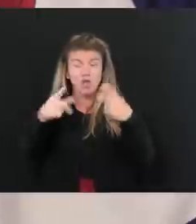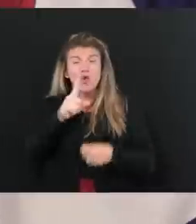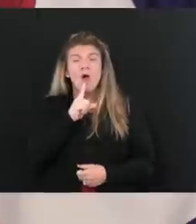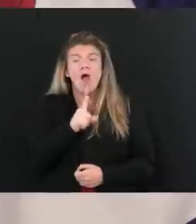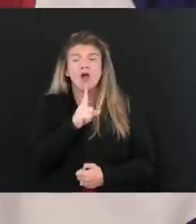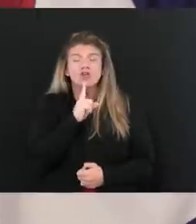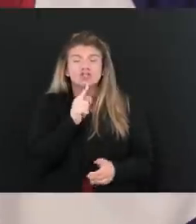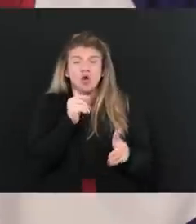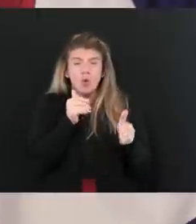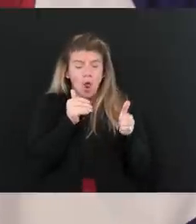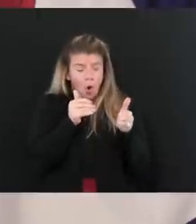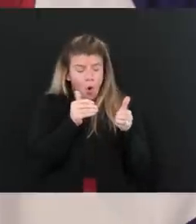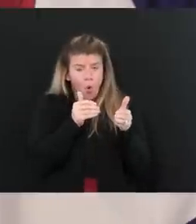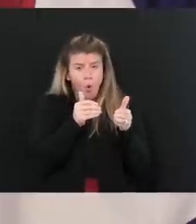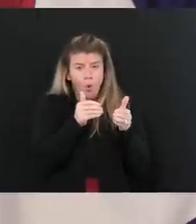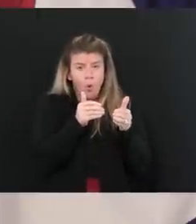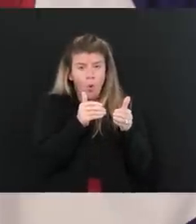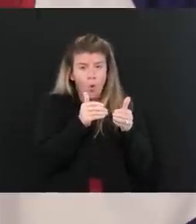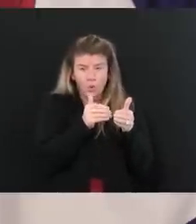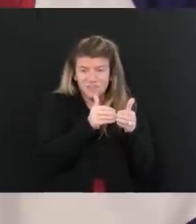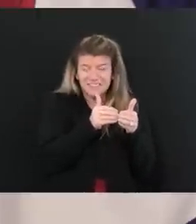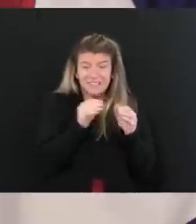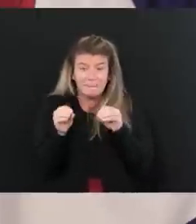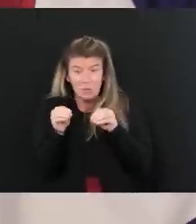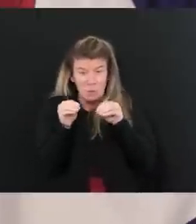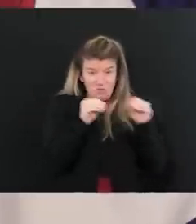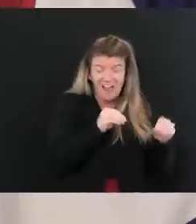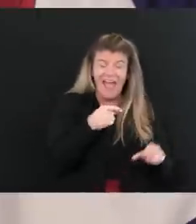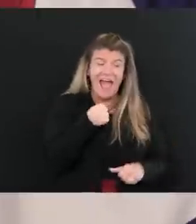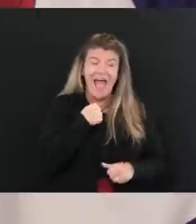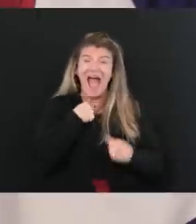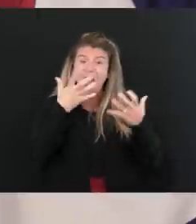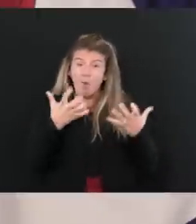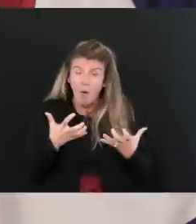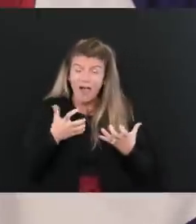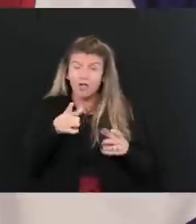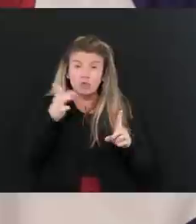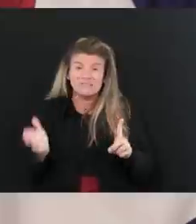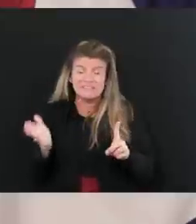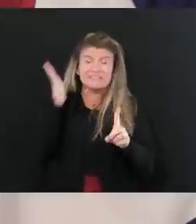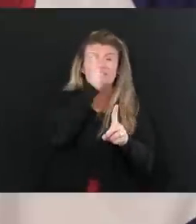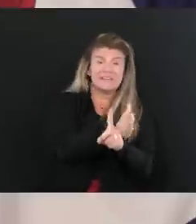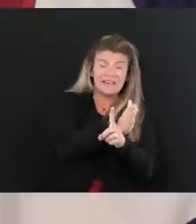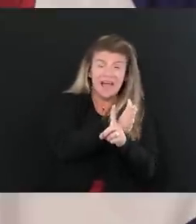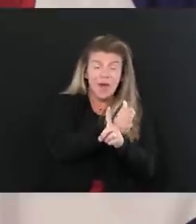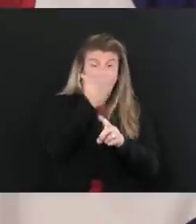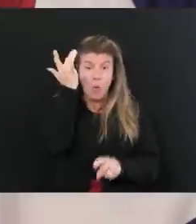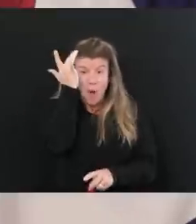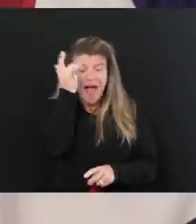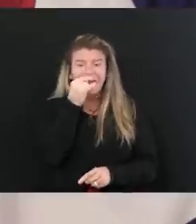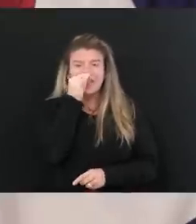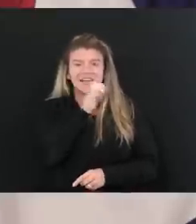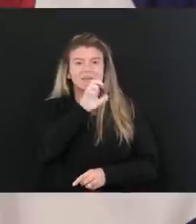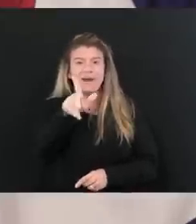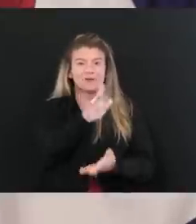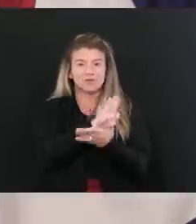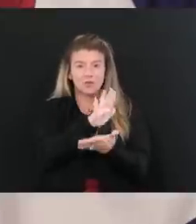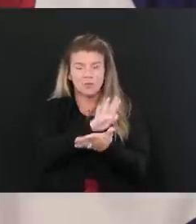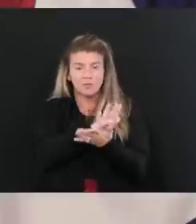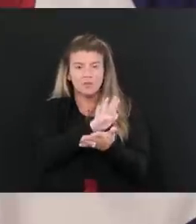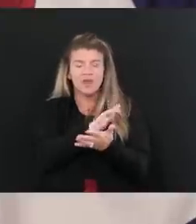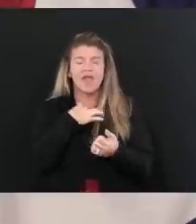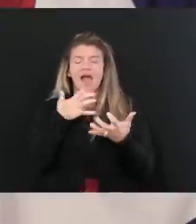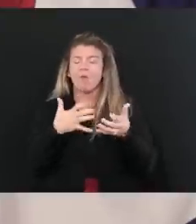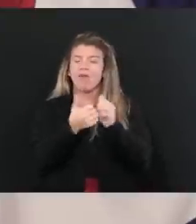so close to being there. I want you to be there so badly. I want our kids back in school. I want our, our